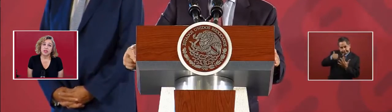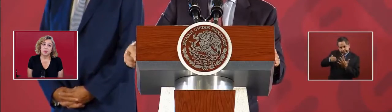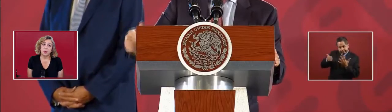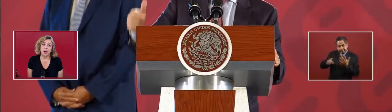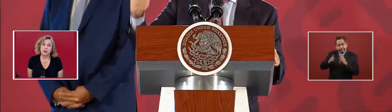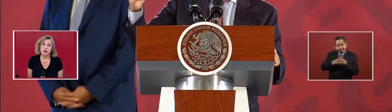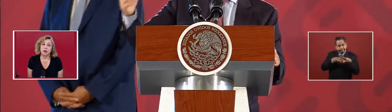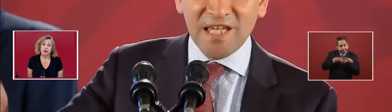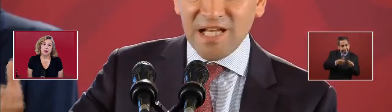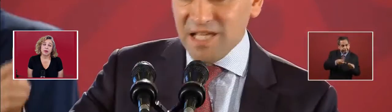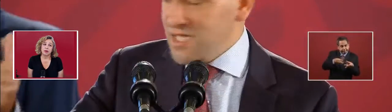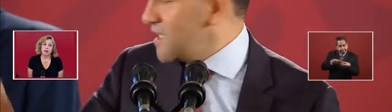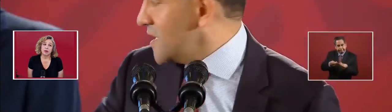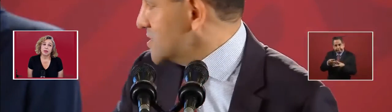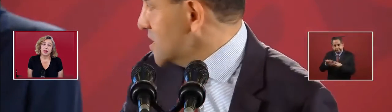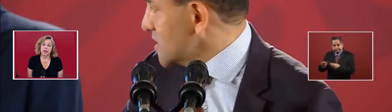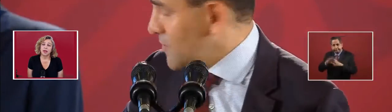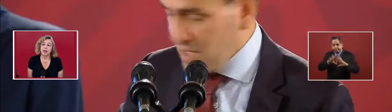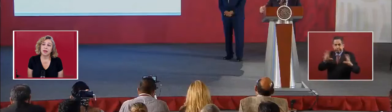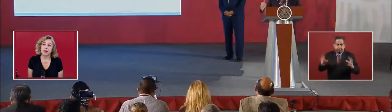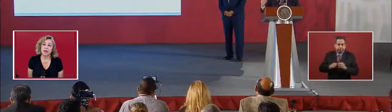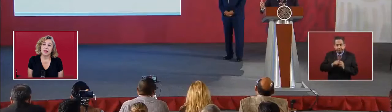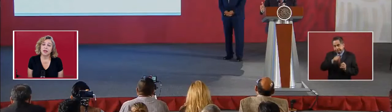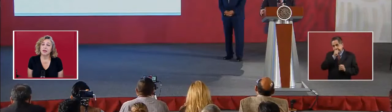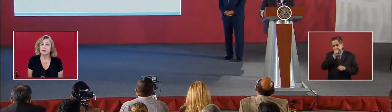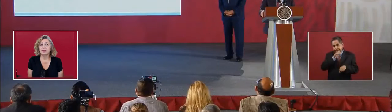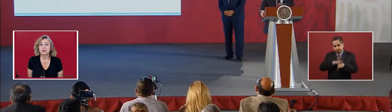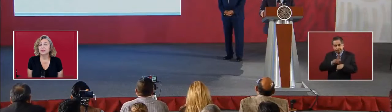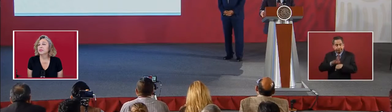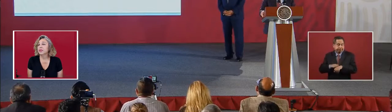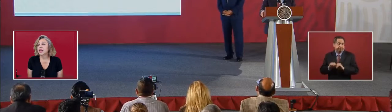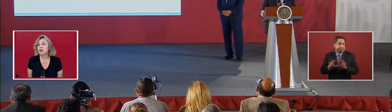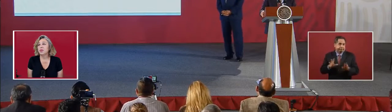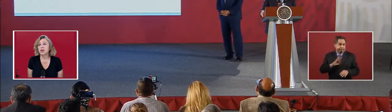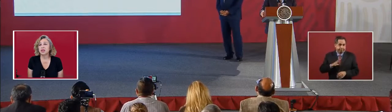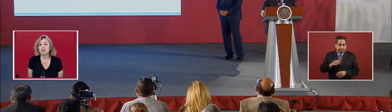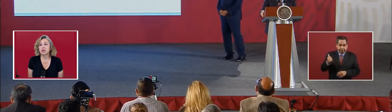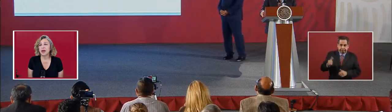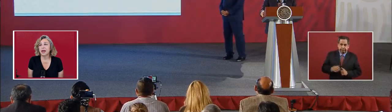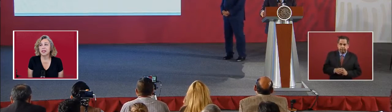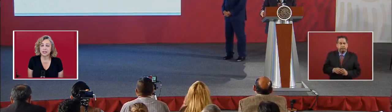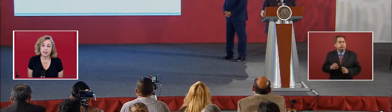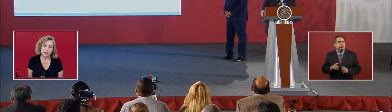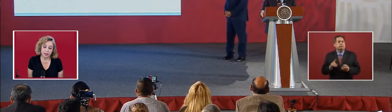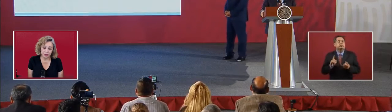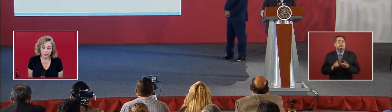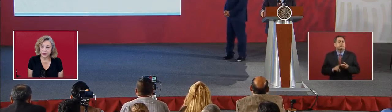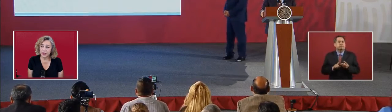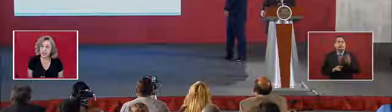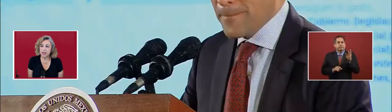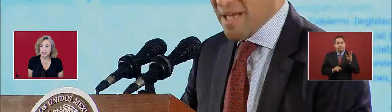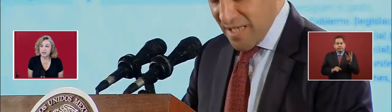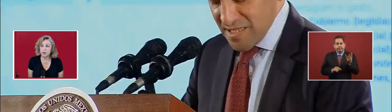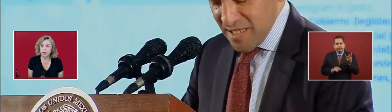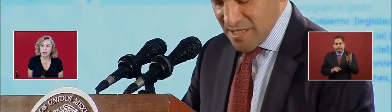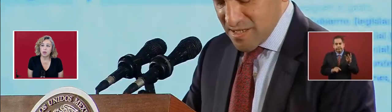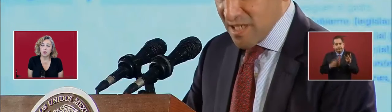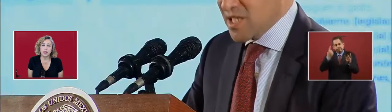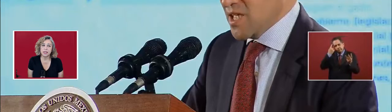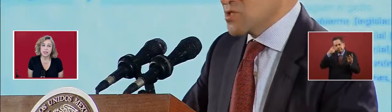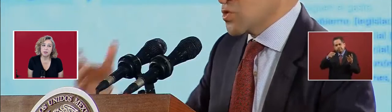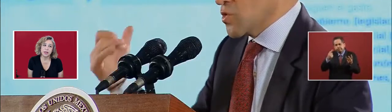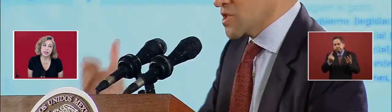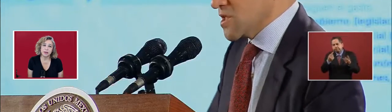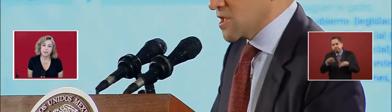Judicial power. And now... And we can also ask... In a different way.